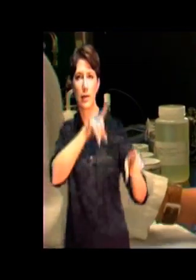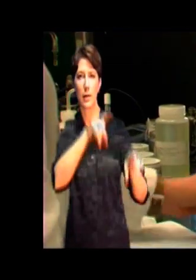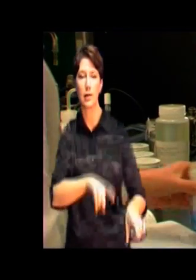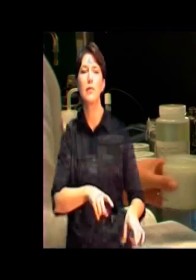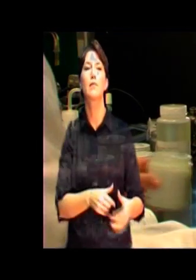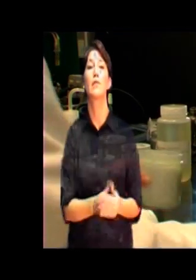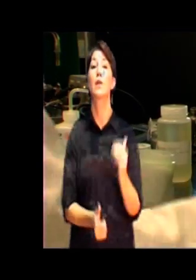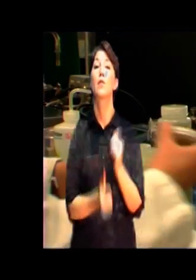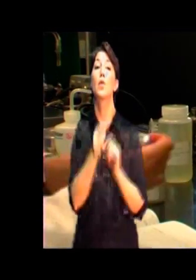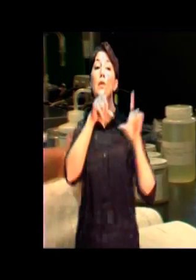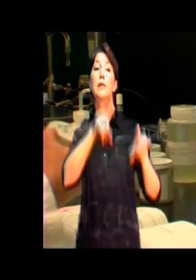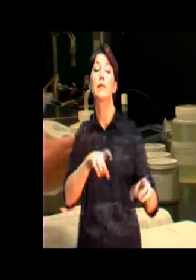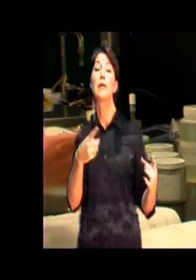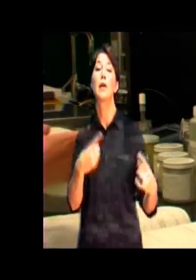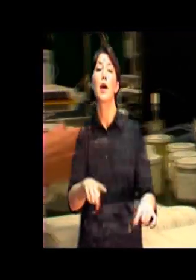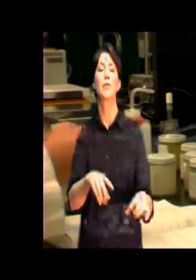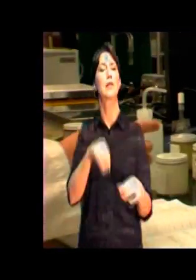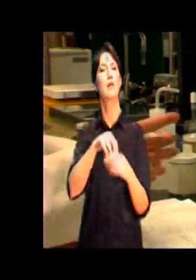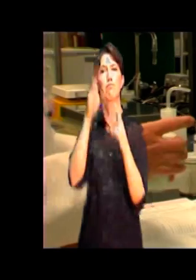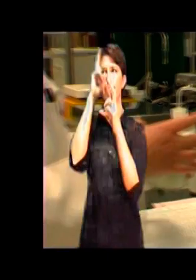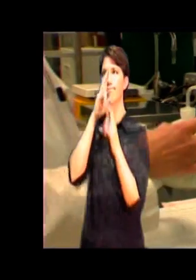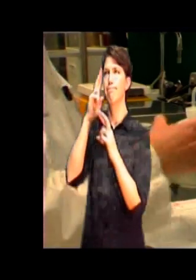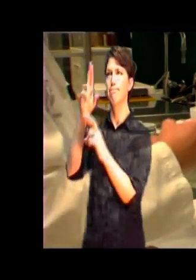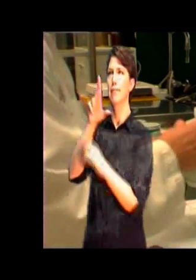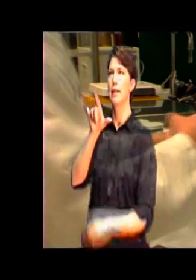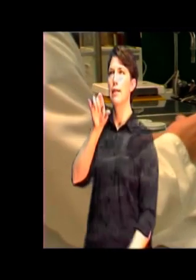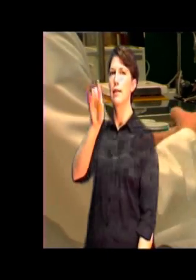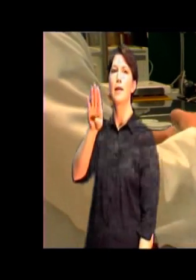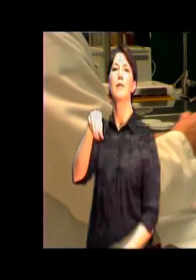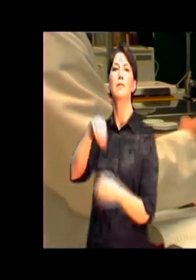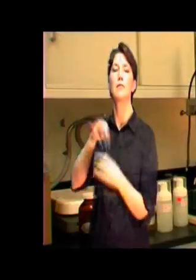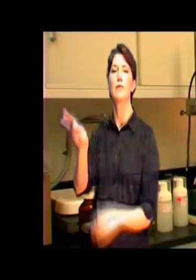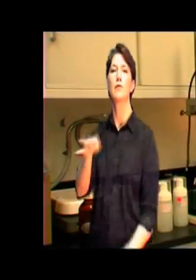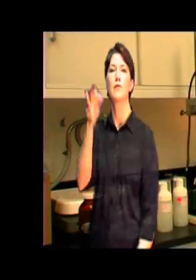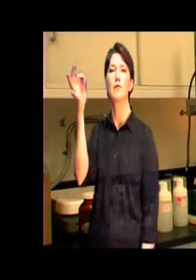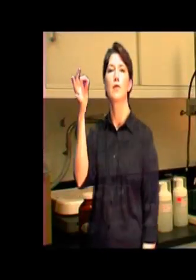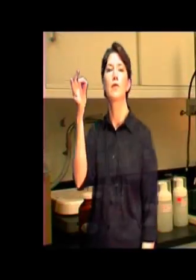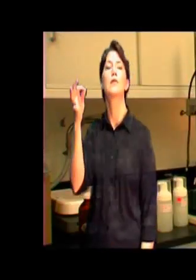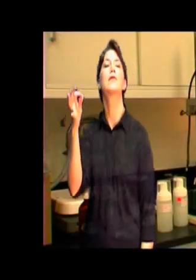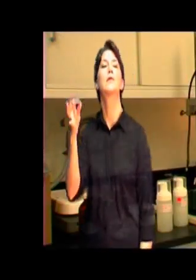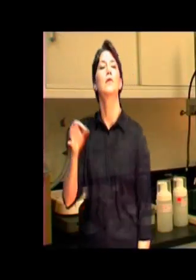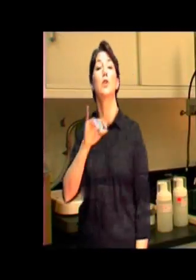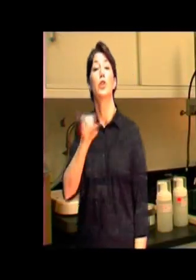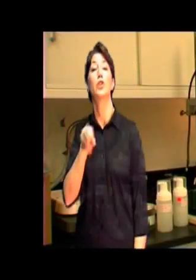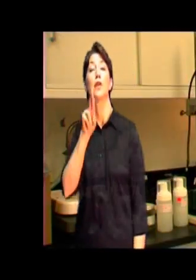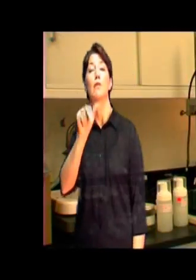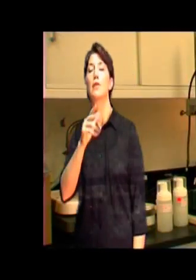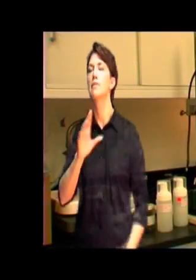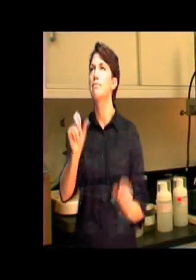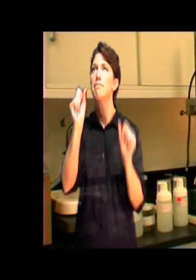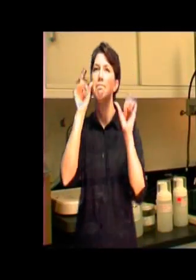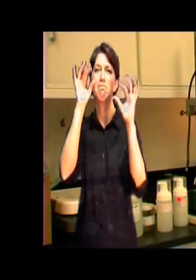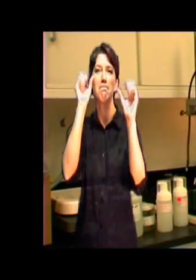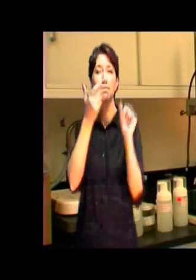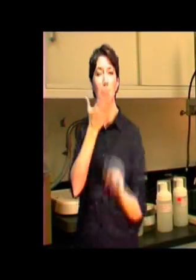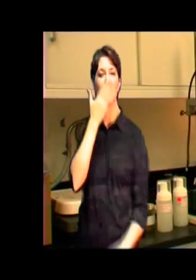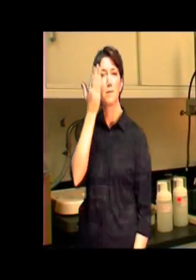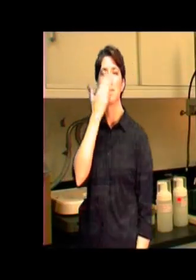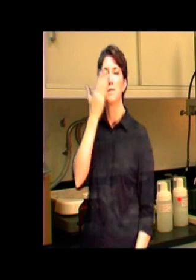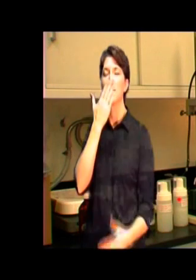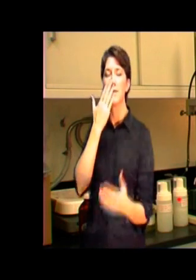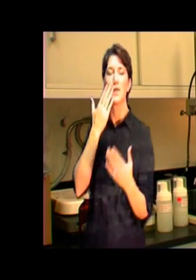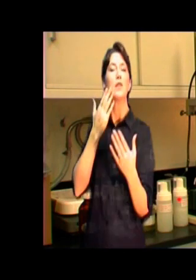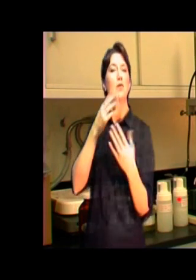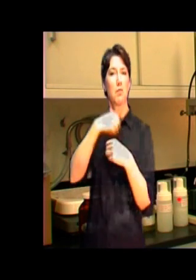performance testing is conducted at very prestigious testing labs in France. Jafra's fine fragrances are